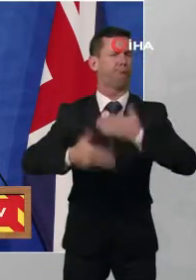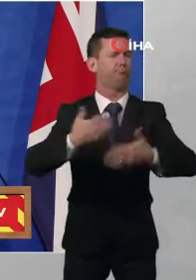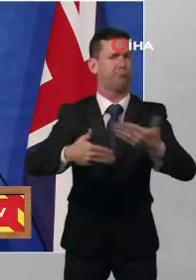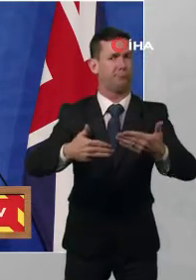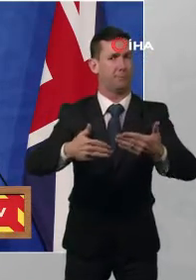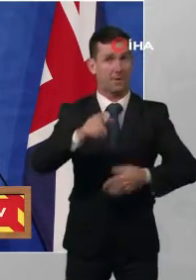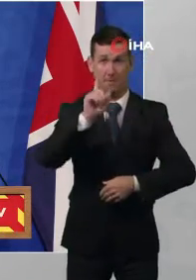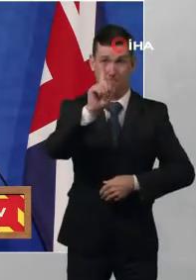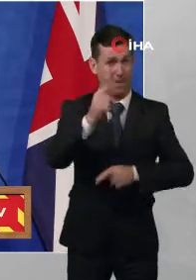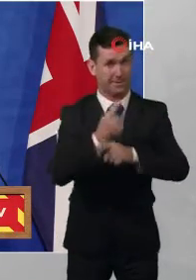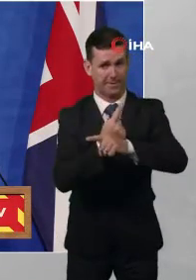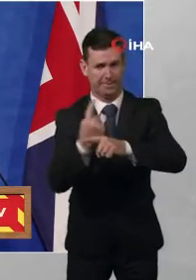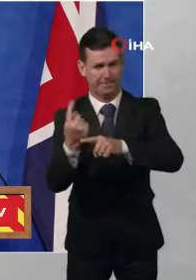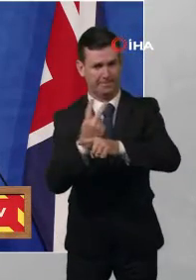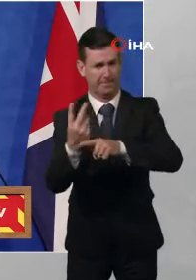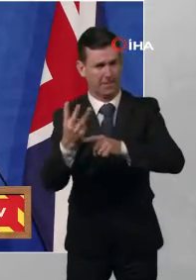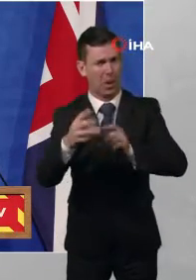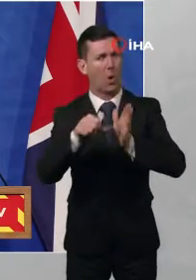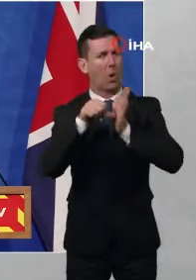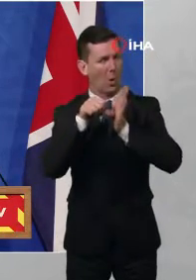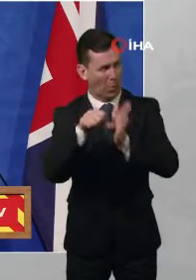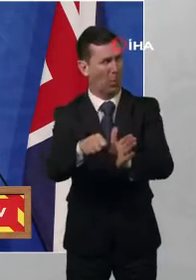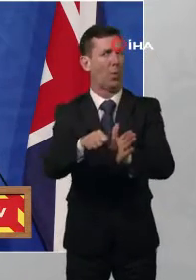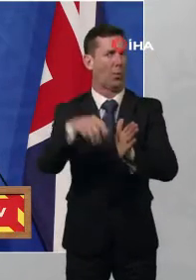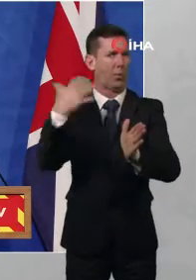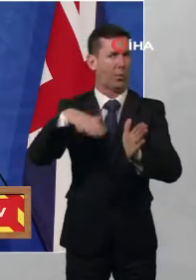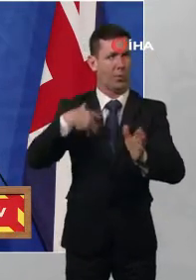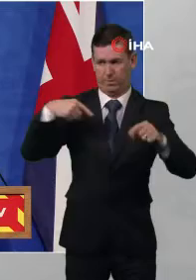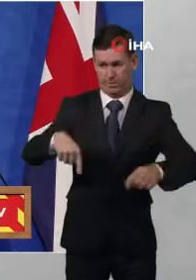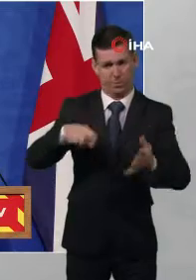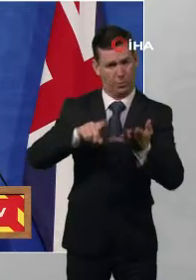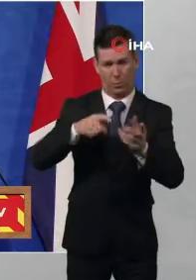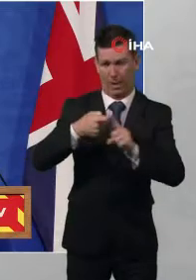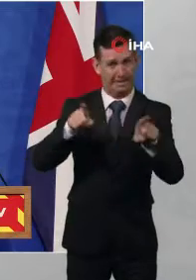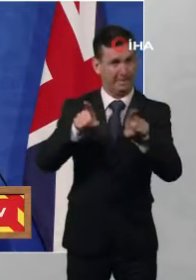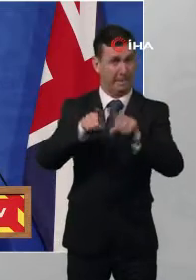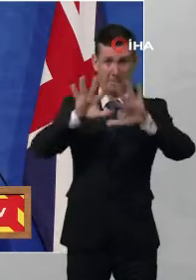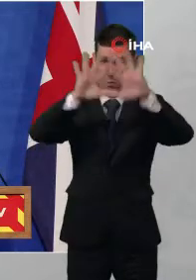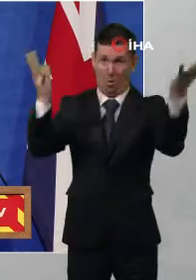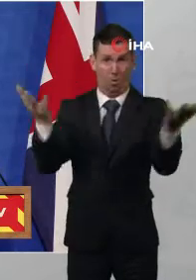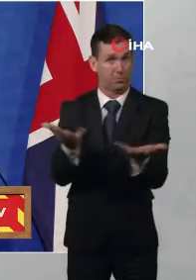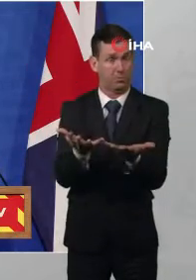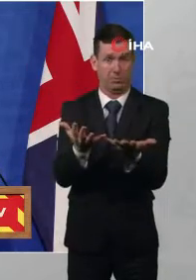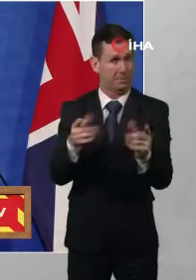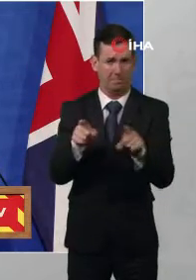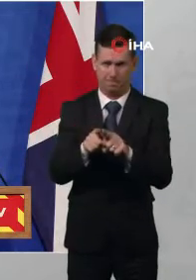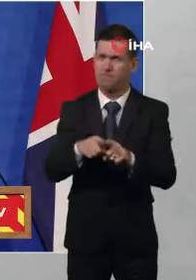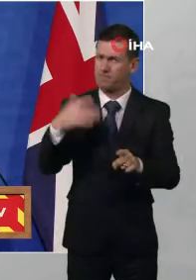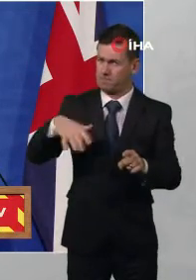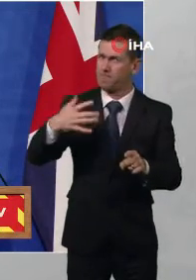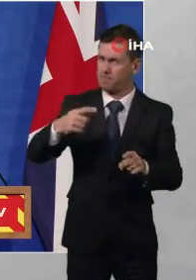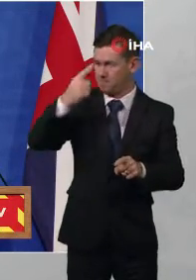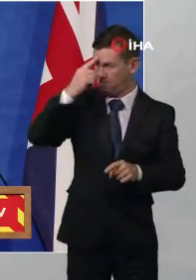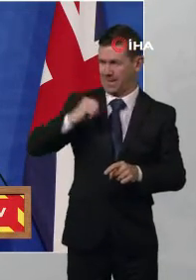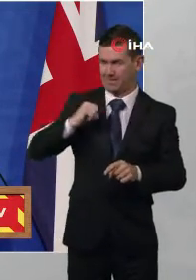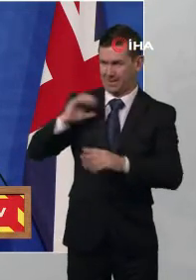both here in the UK and across the world. There is no escaping the fact that some services will be disrupted